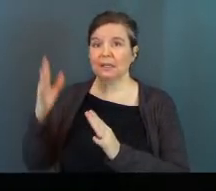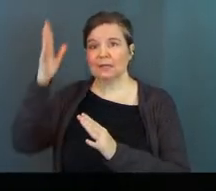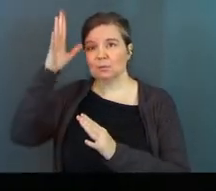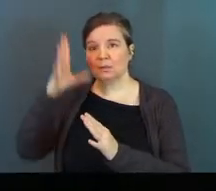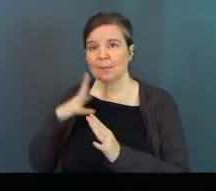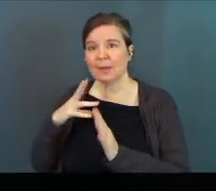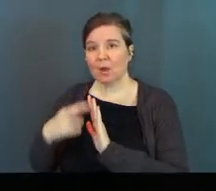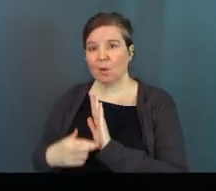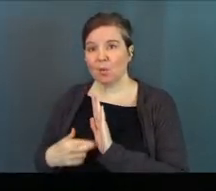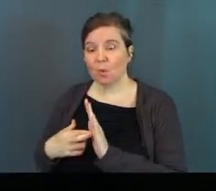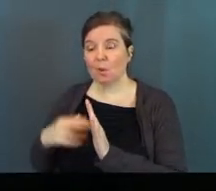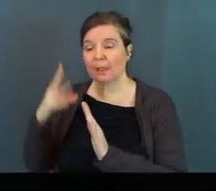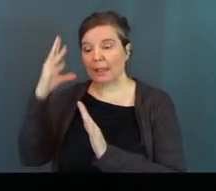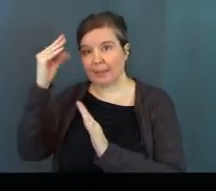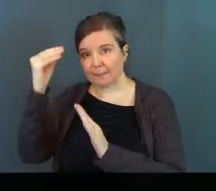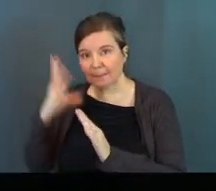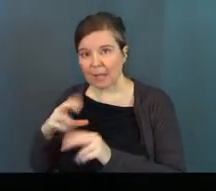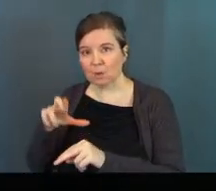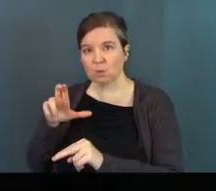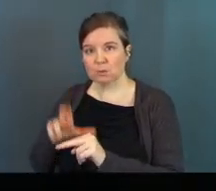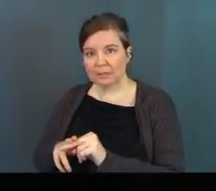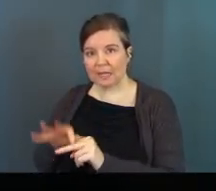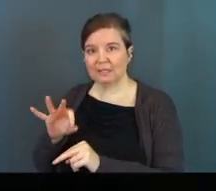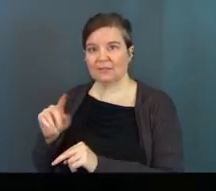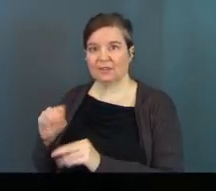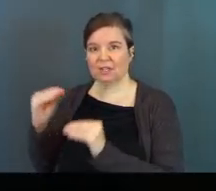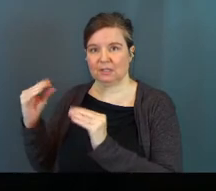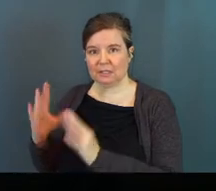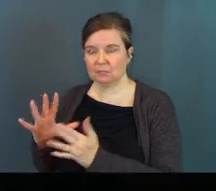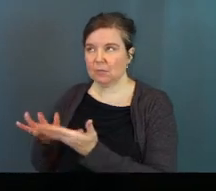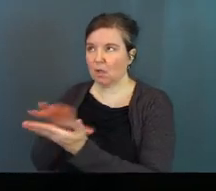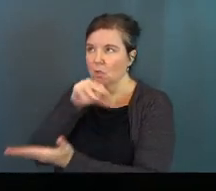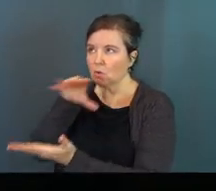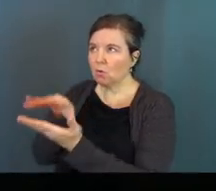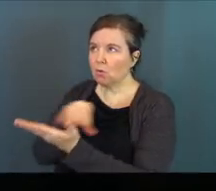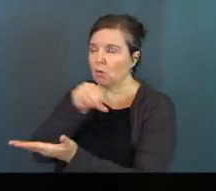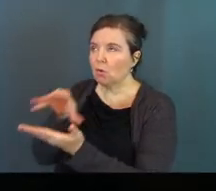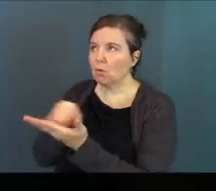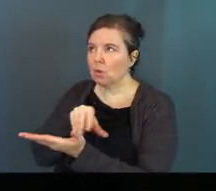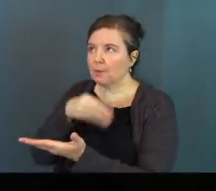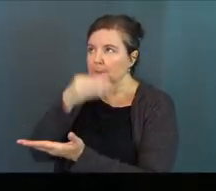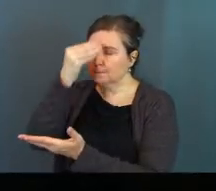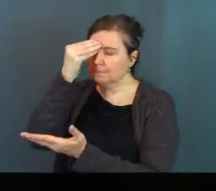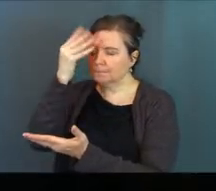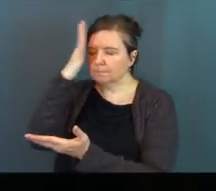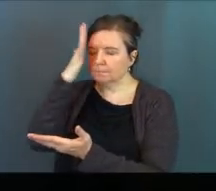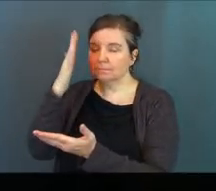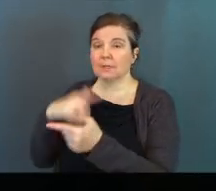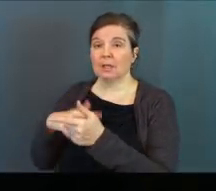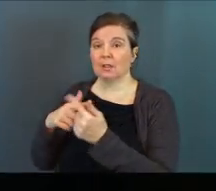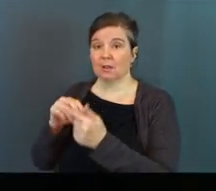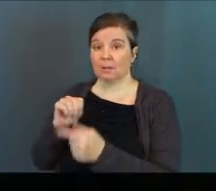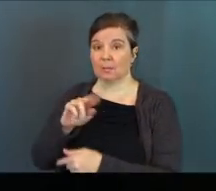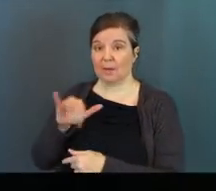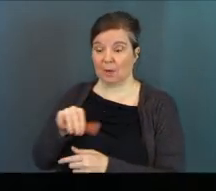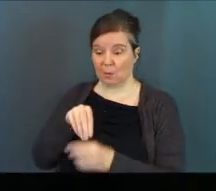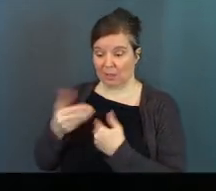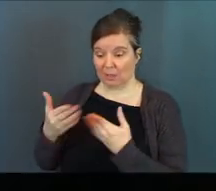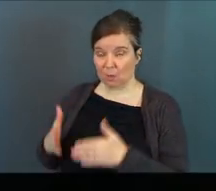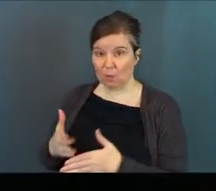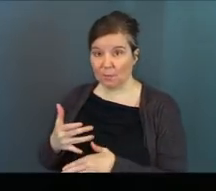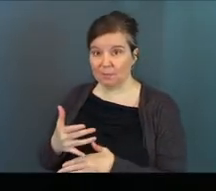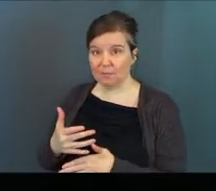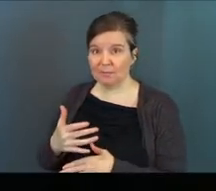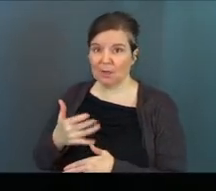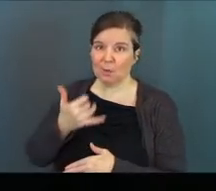a male role. Like men were the ones who sat at the feet of the teachers, of the rabbis, and learned from them. So not only was Mary in this